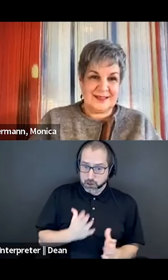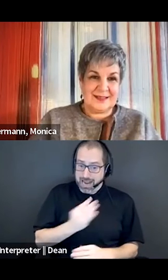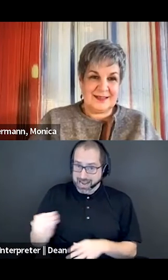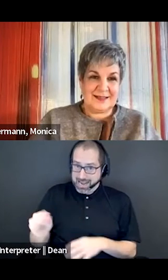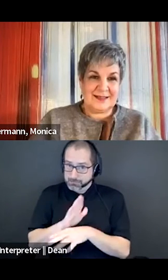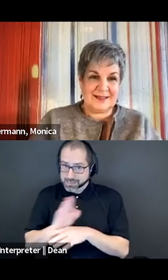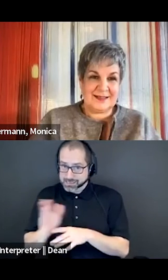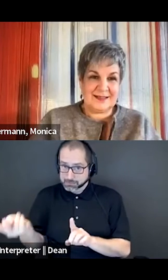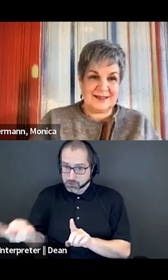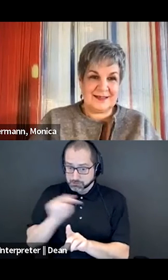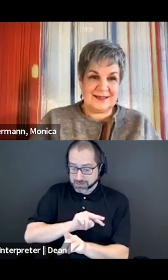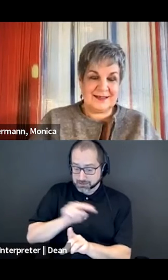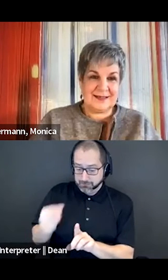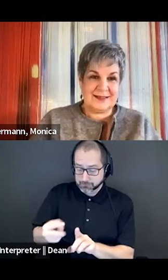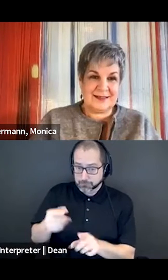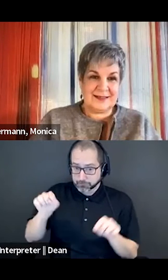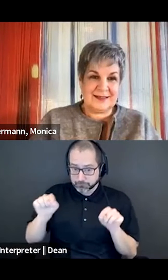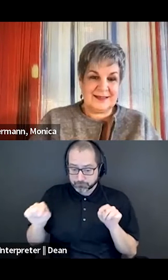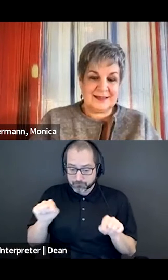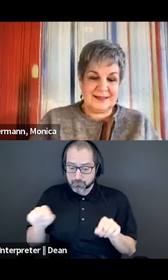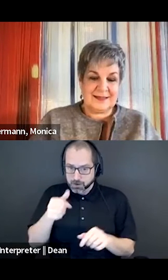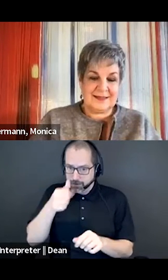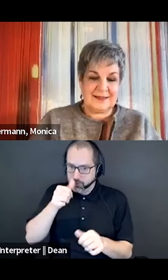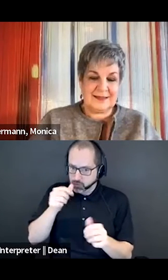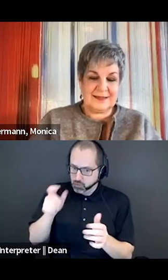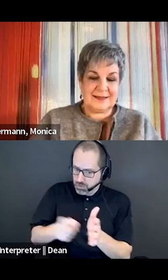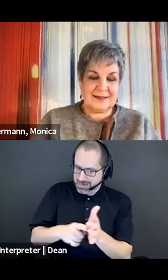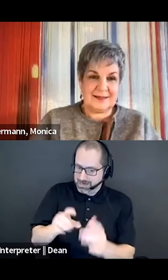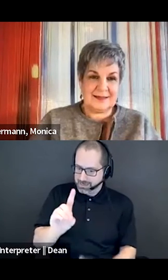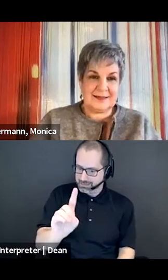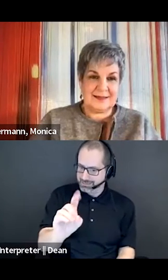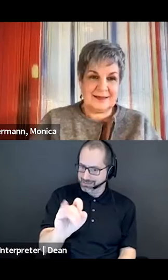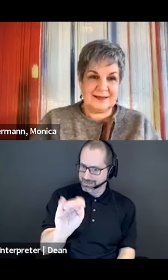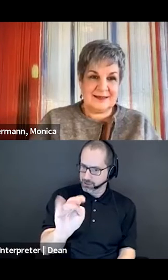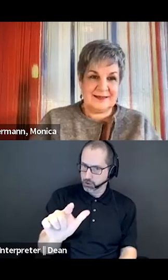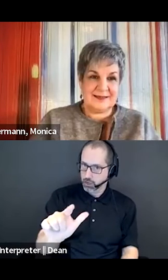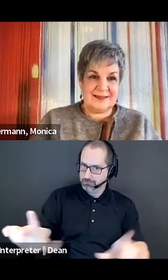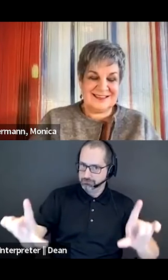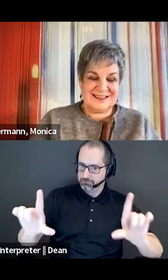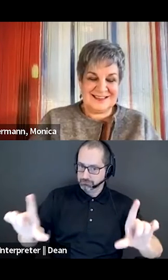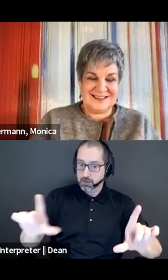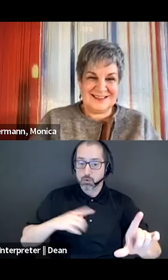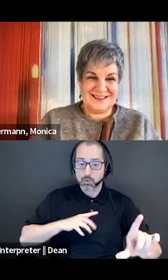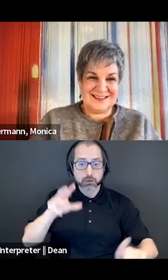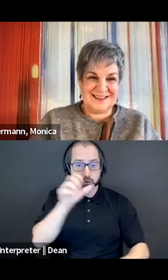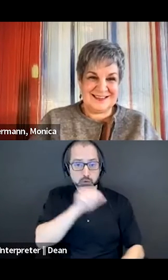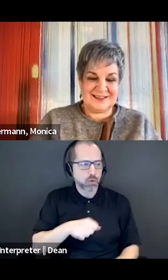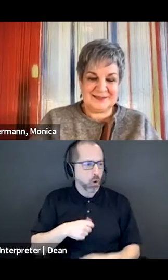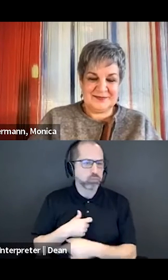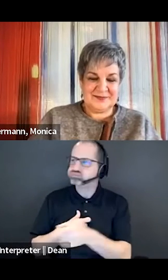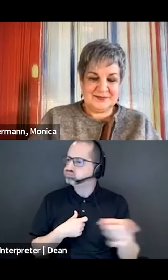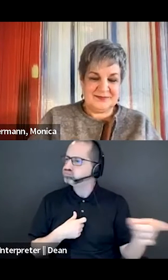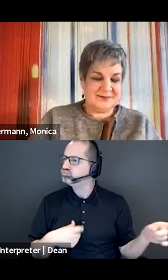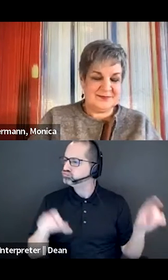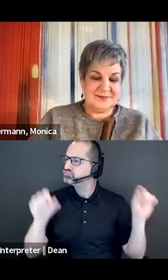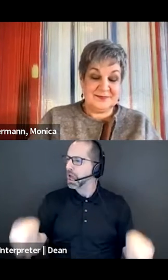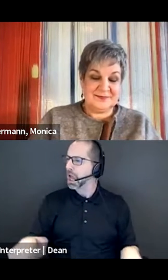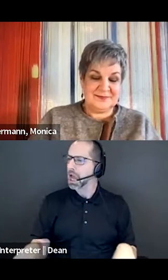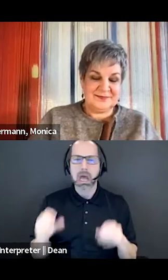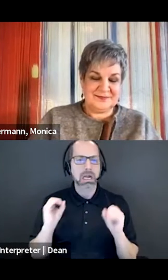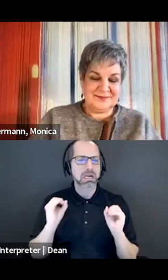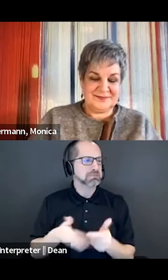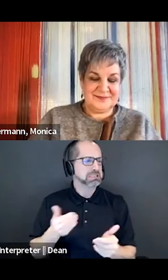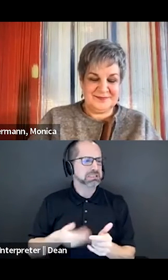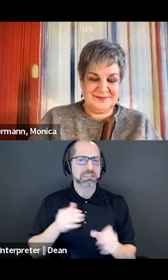to recognize that digital, that digital piece. And, you know, we may assume that it's easily accessible right off the hop